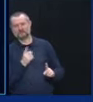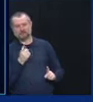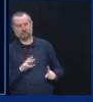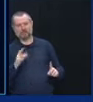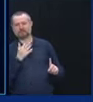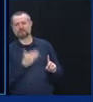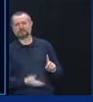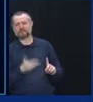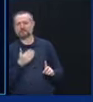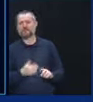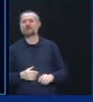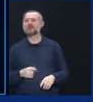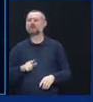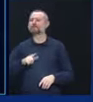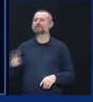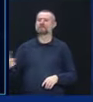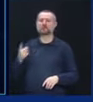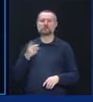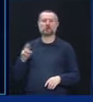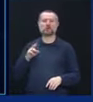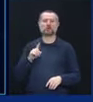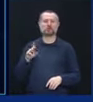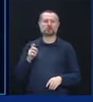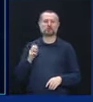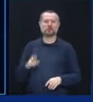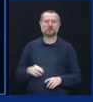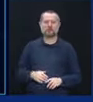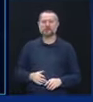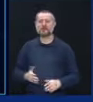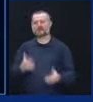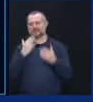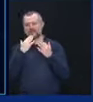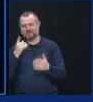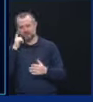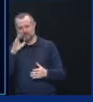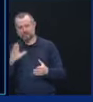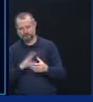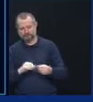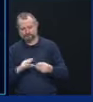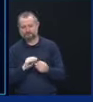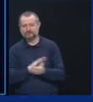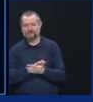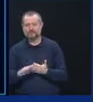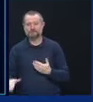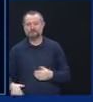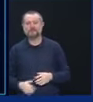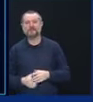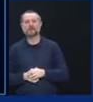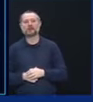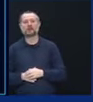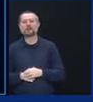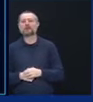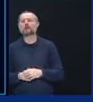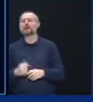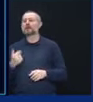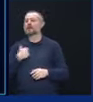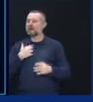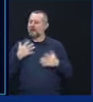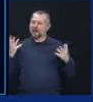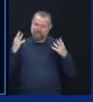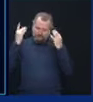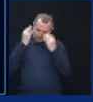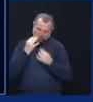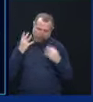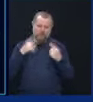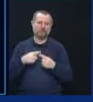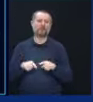level. Dr. Howard Zahn. Thank you, Governor, and thank you very much for those kind words. You know, I have thought about this a lot, and we